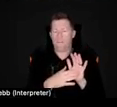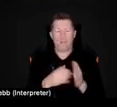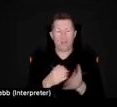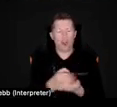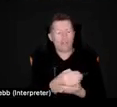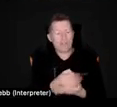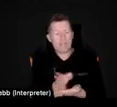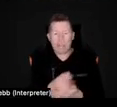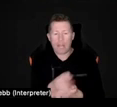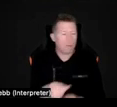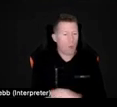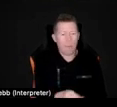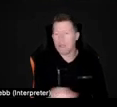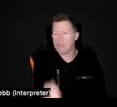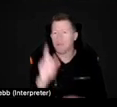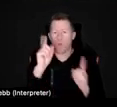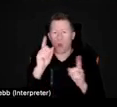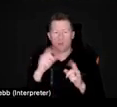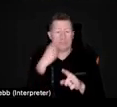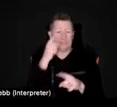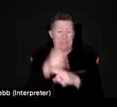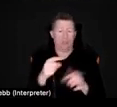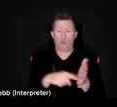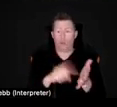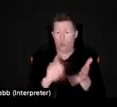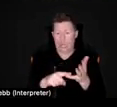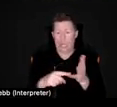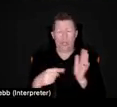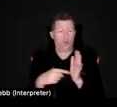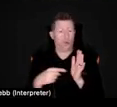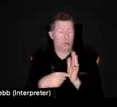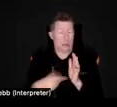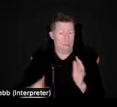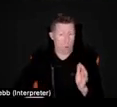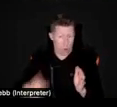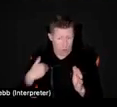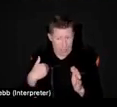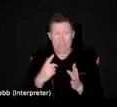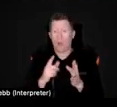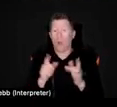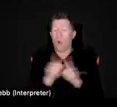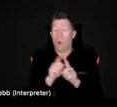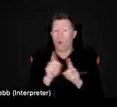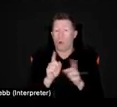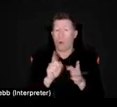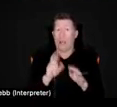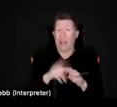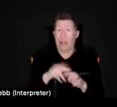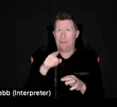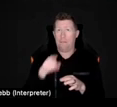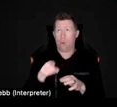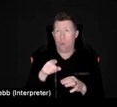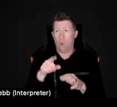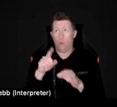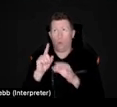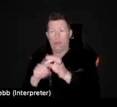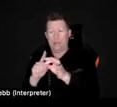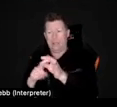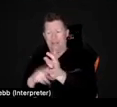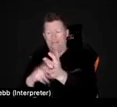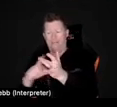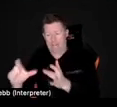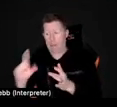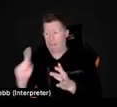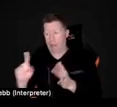so yeah, log on for that on Tuesday morning. Also, if you're not in Queensland or Victoria, we